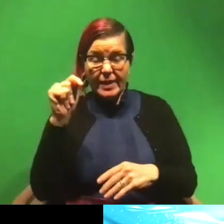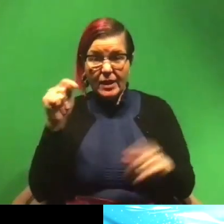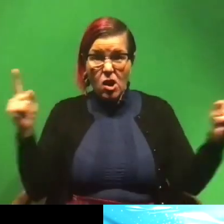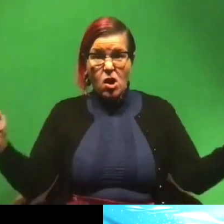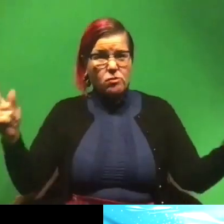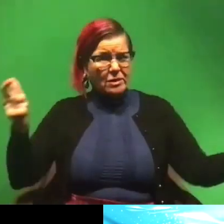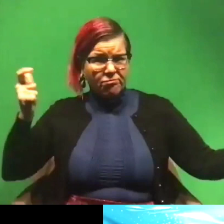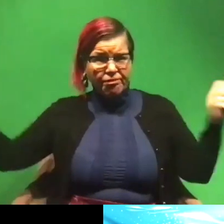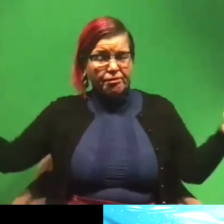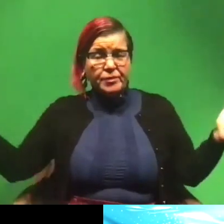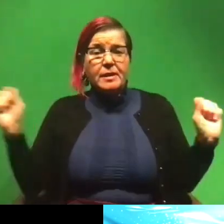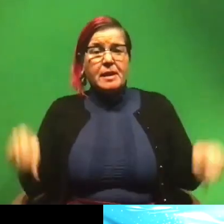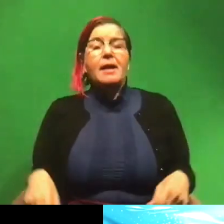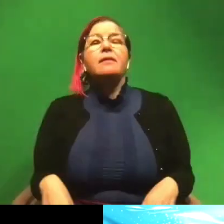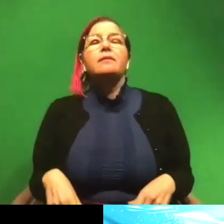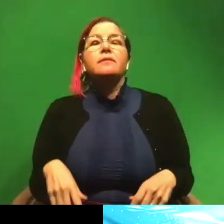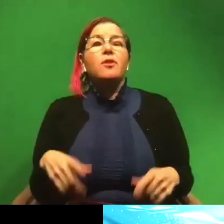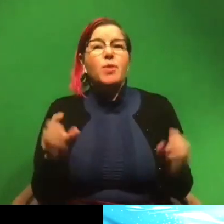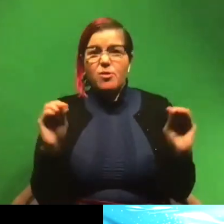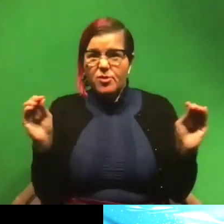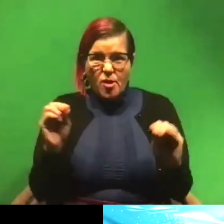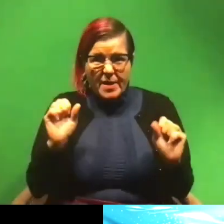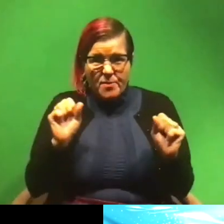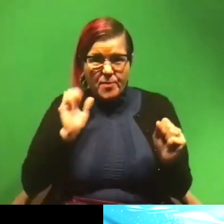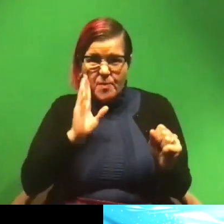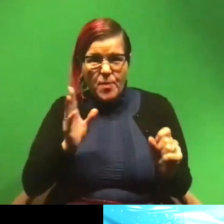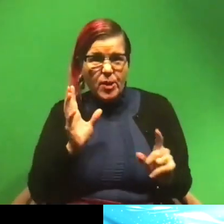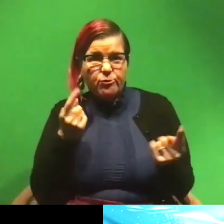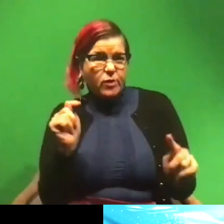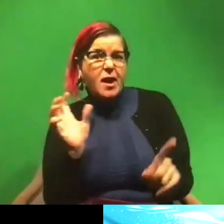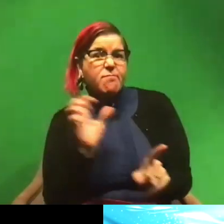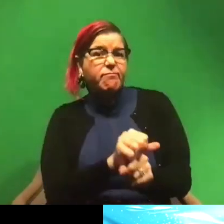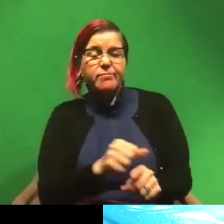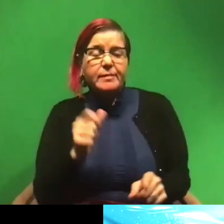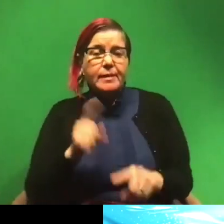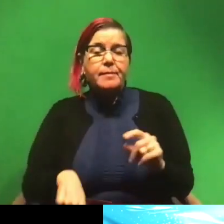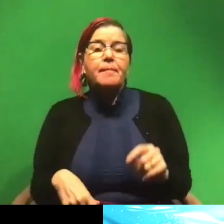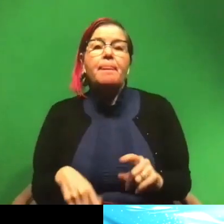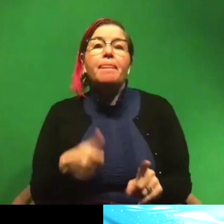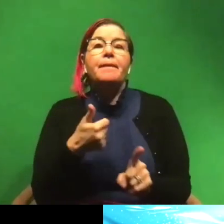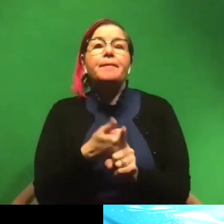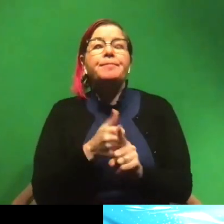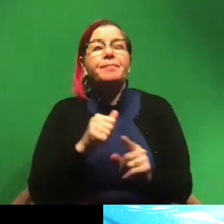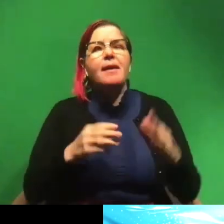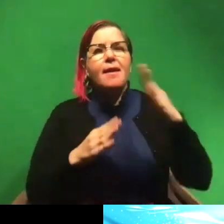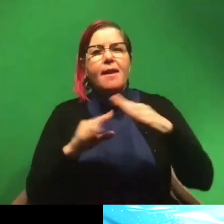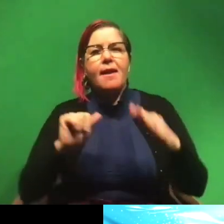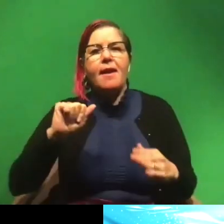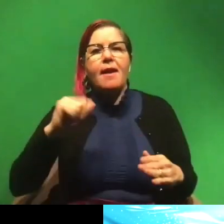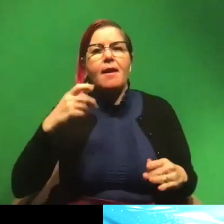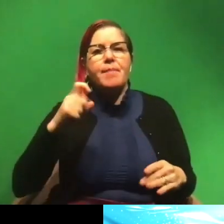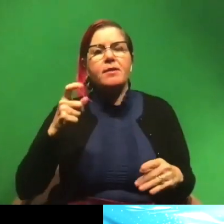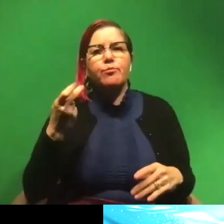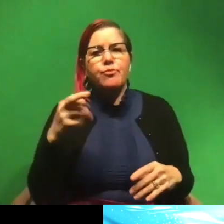huge. So at that point, nobody's messing with them. So they are definitely apex predators whenever they